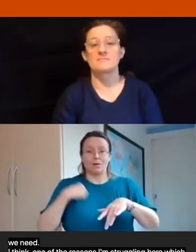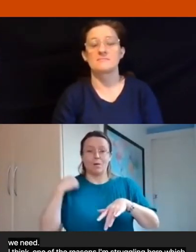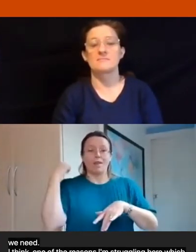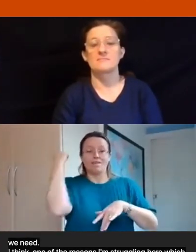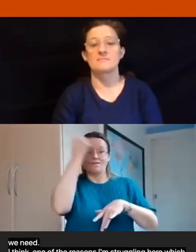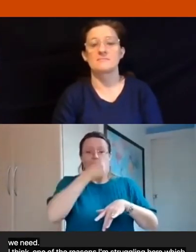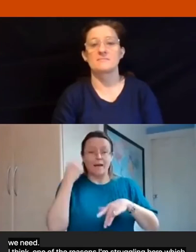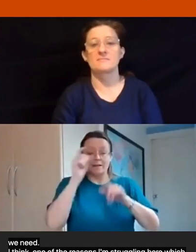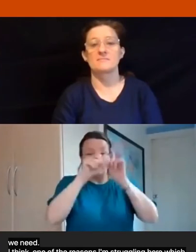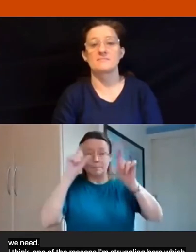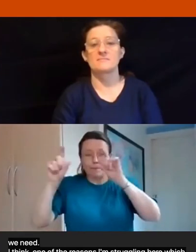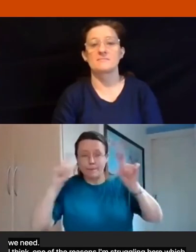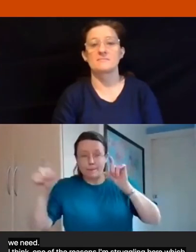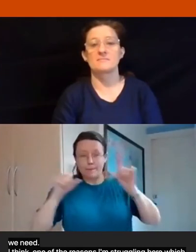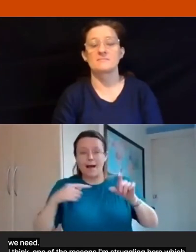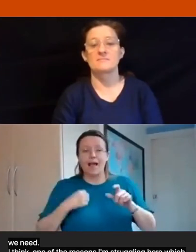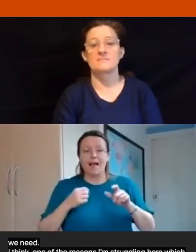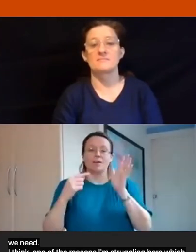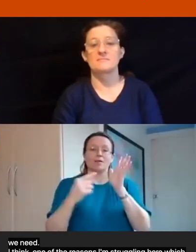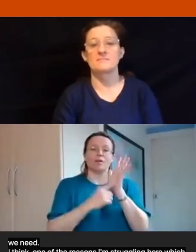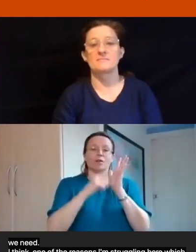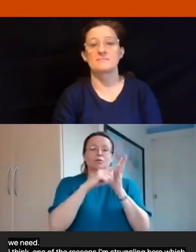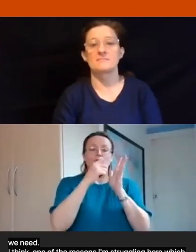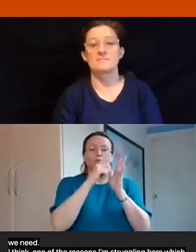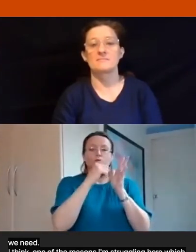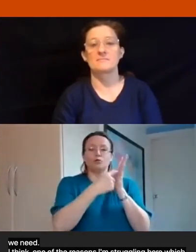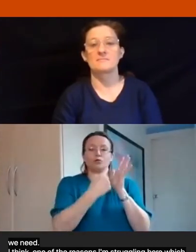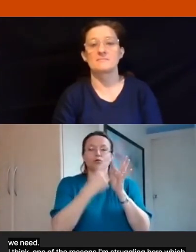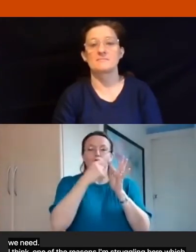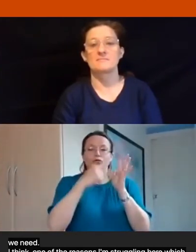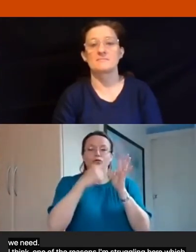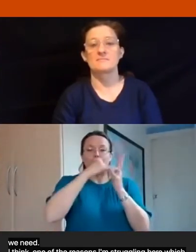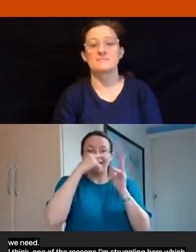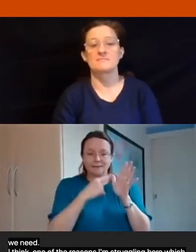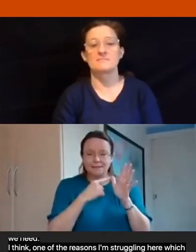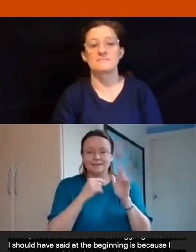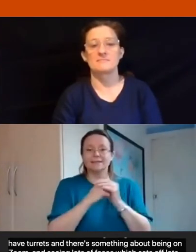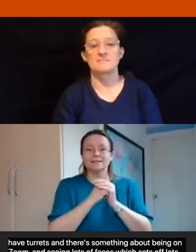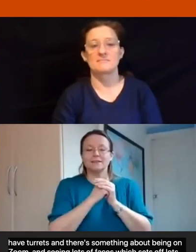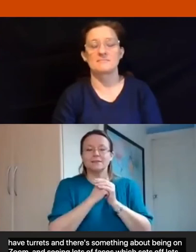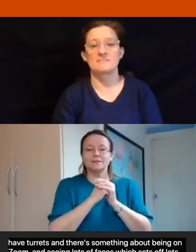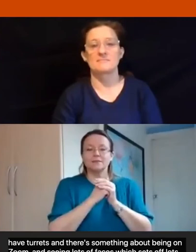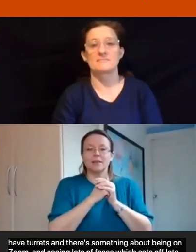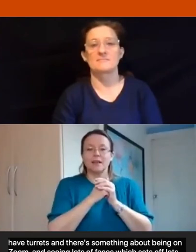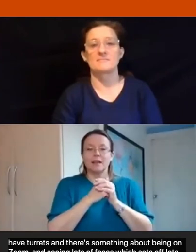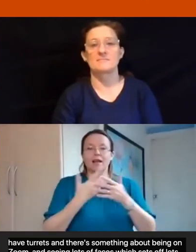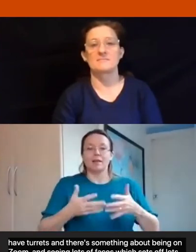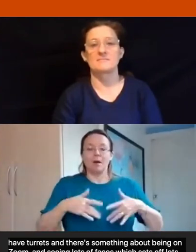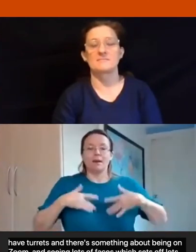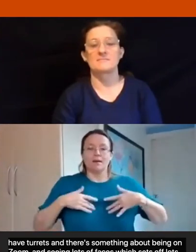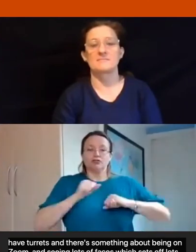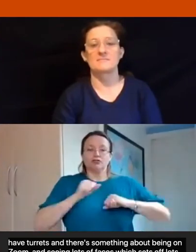off and lots of ticks and spasms some of those are quite sweary ticks and i'm making a big effort to hold them in